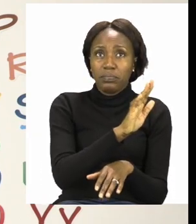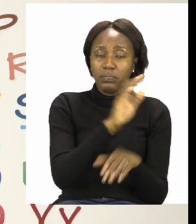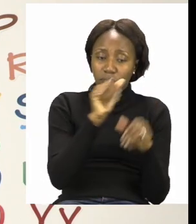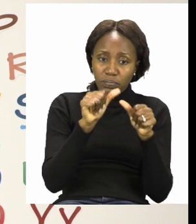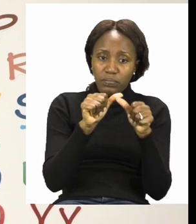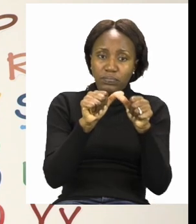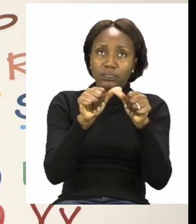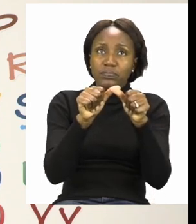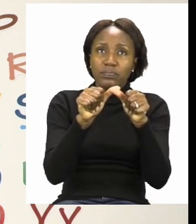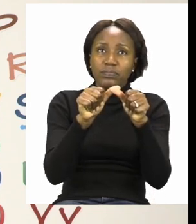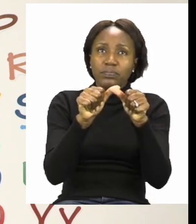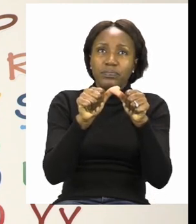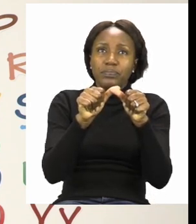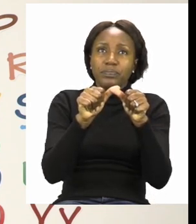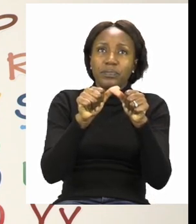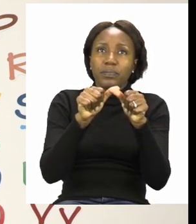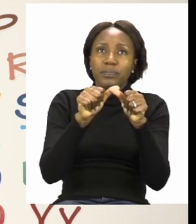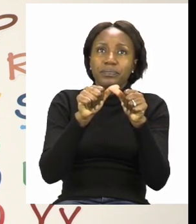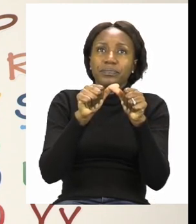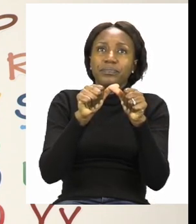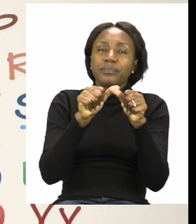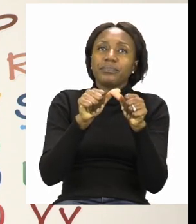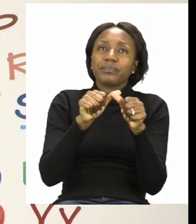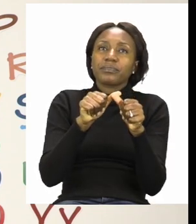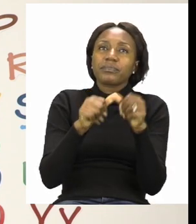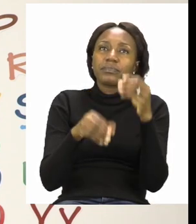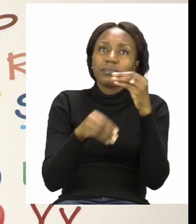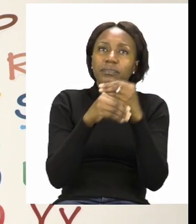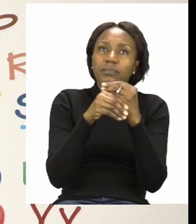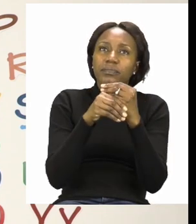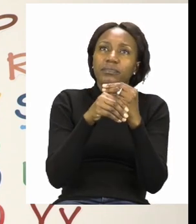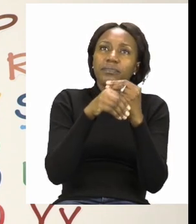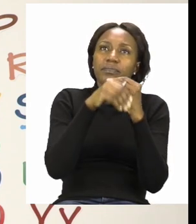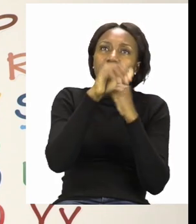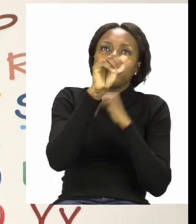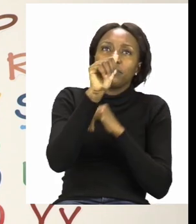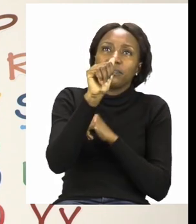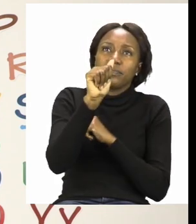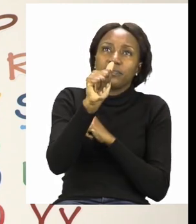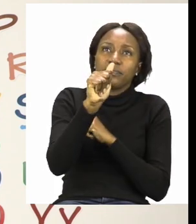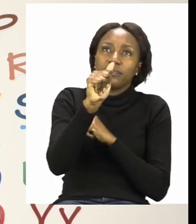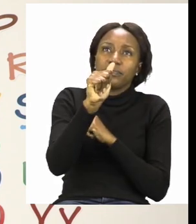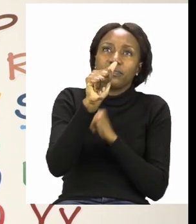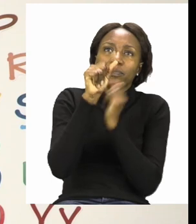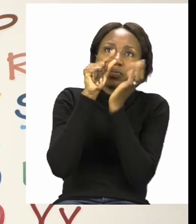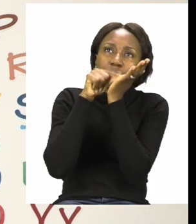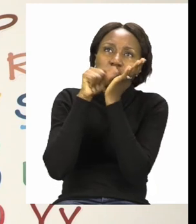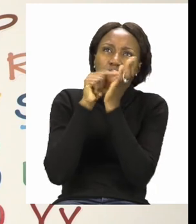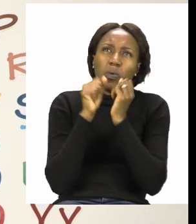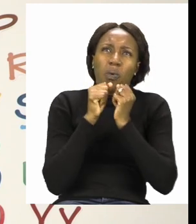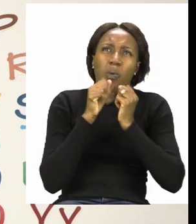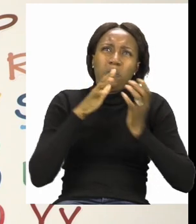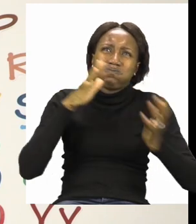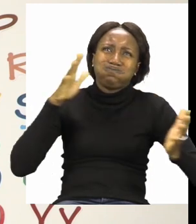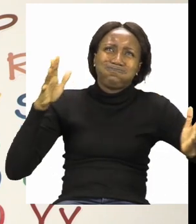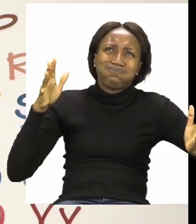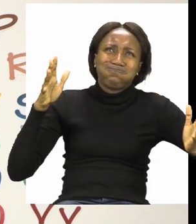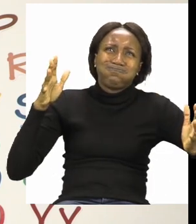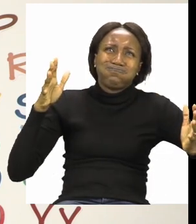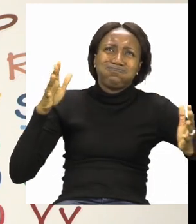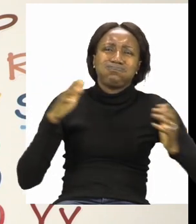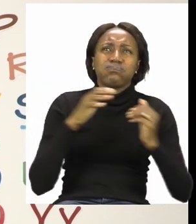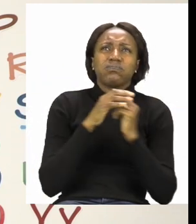part of the sentence and write and a turkey.